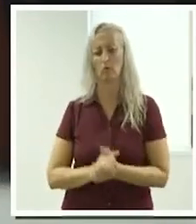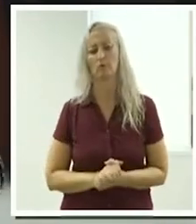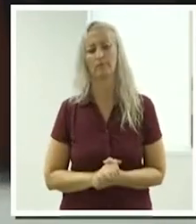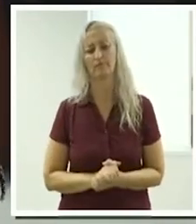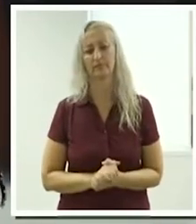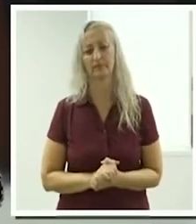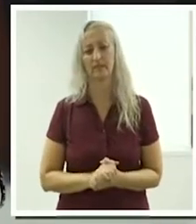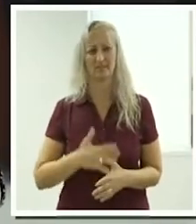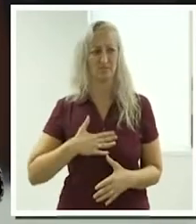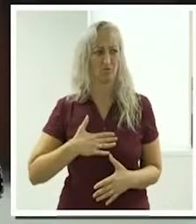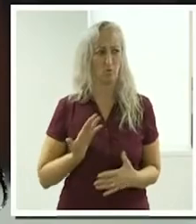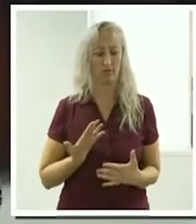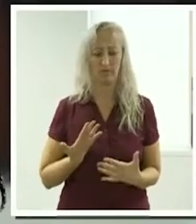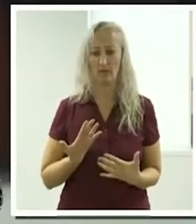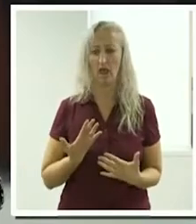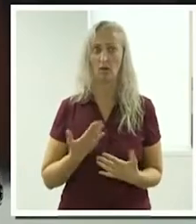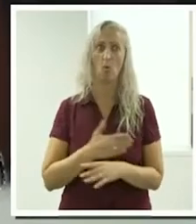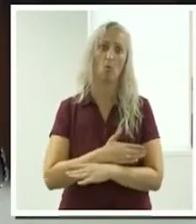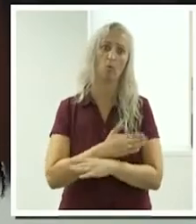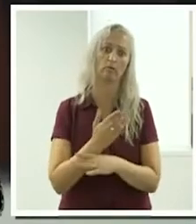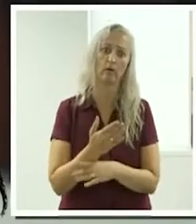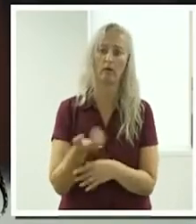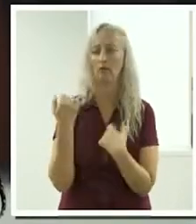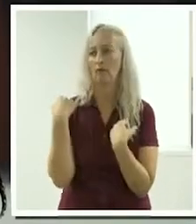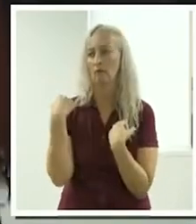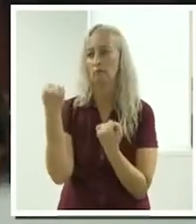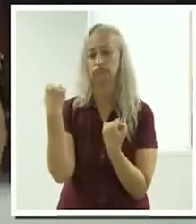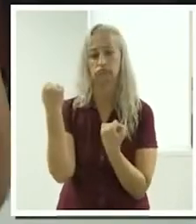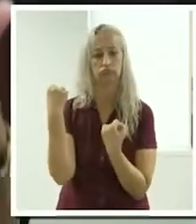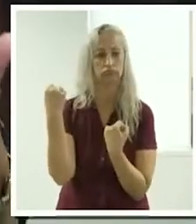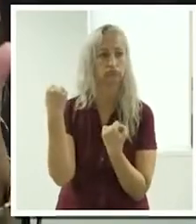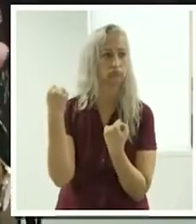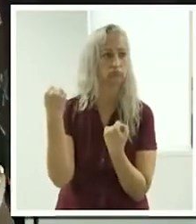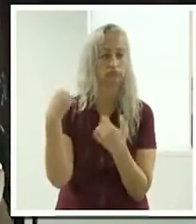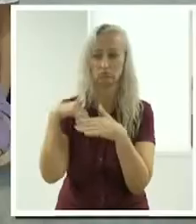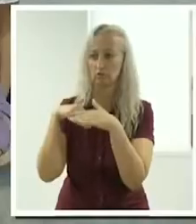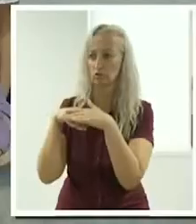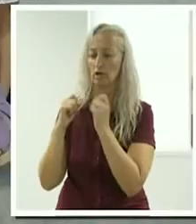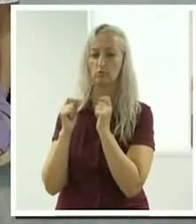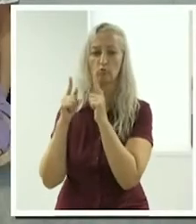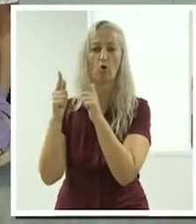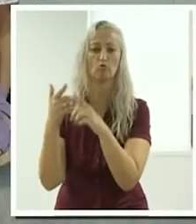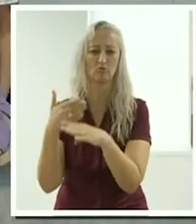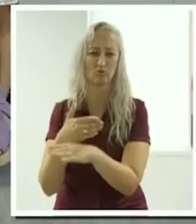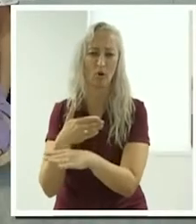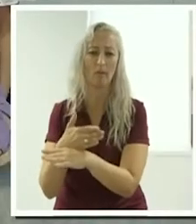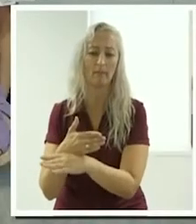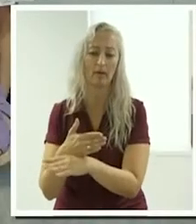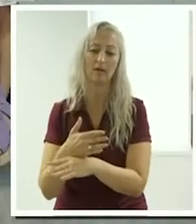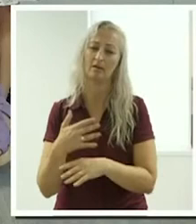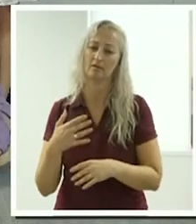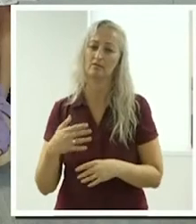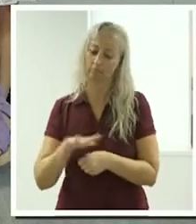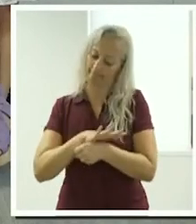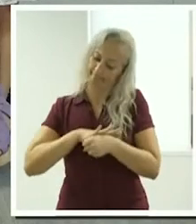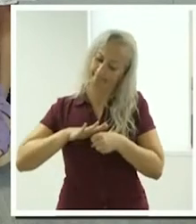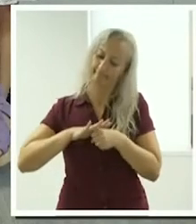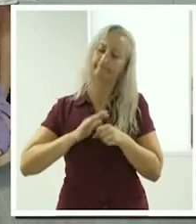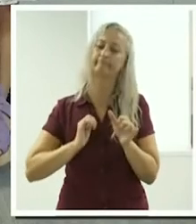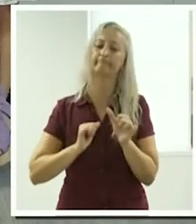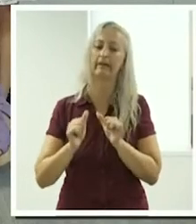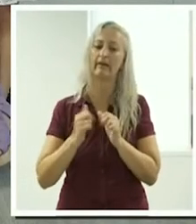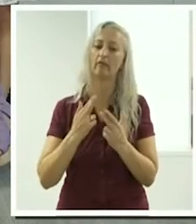you're going. So you're not spending most of your time for an hour traveling, so you have to be quite